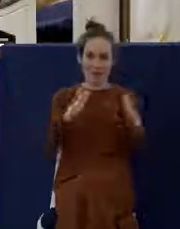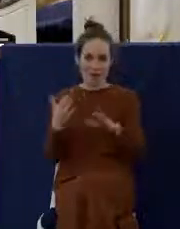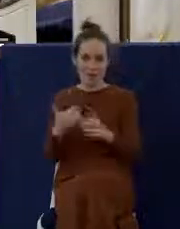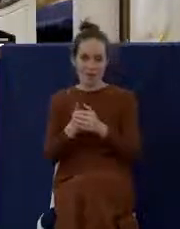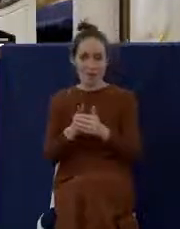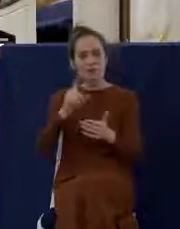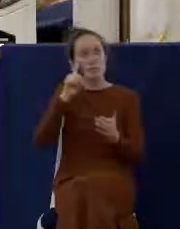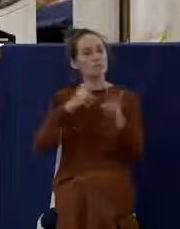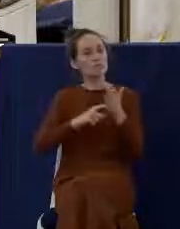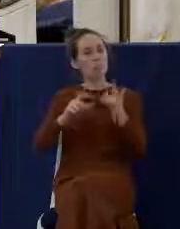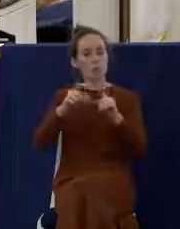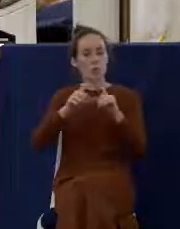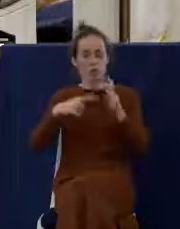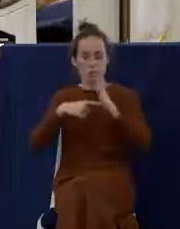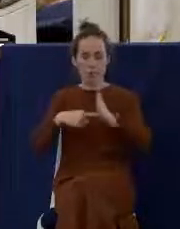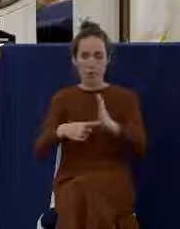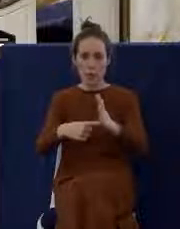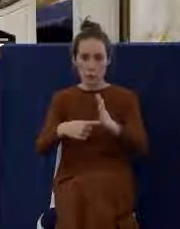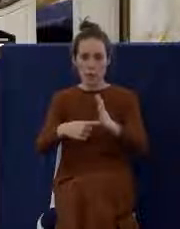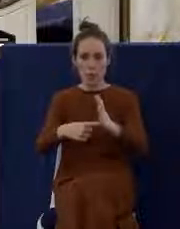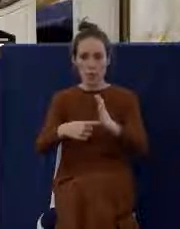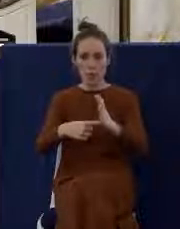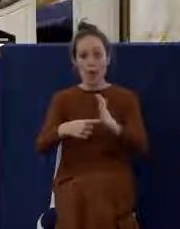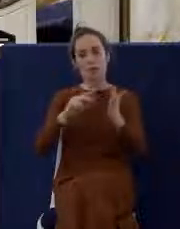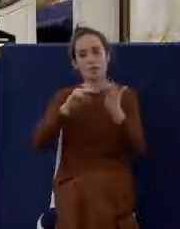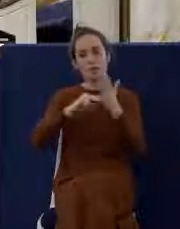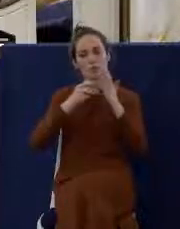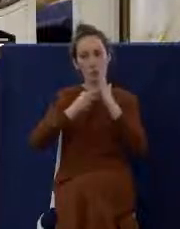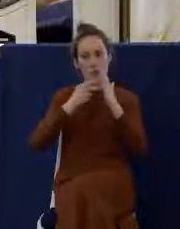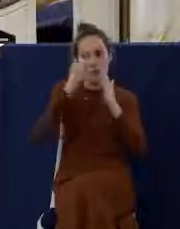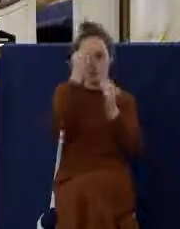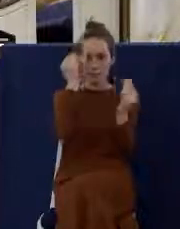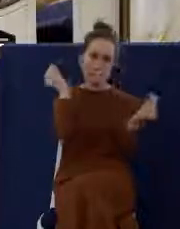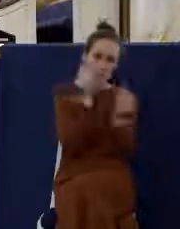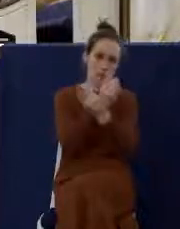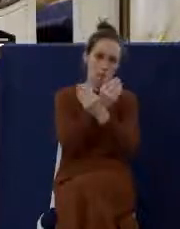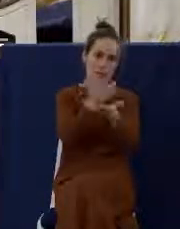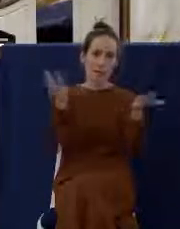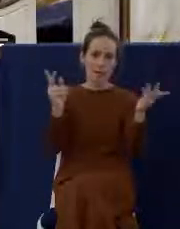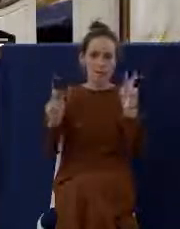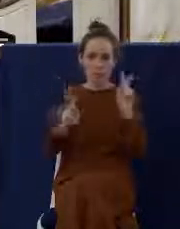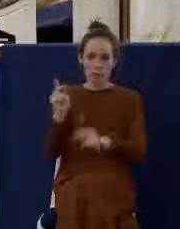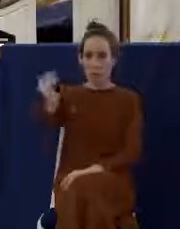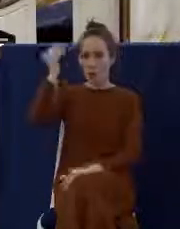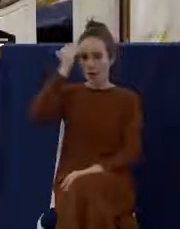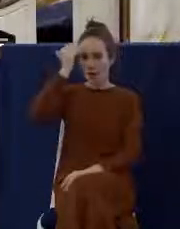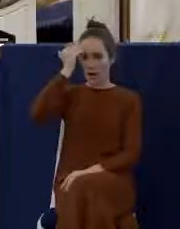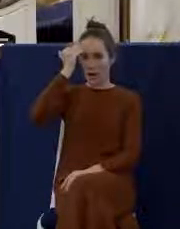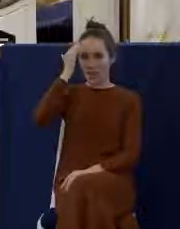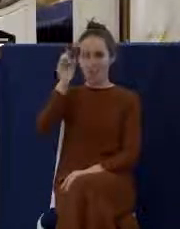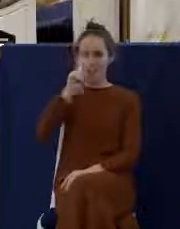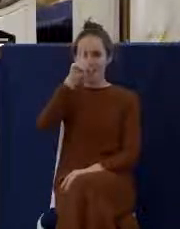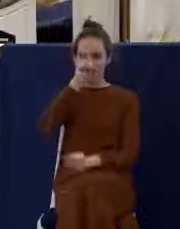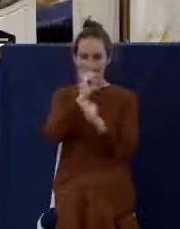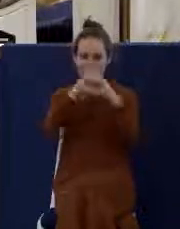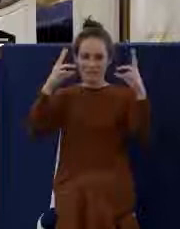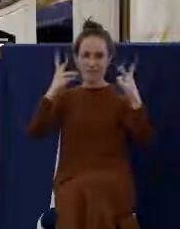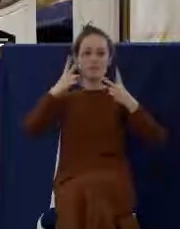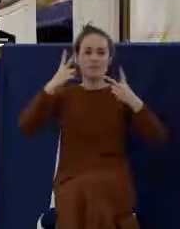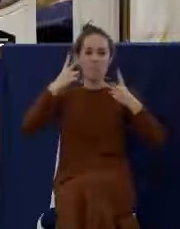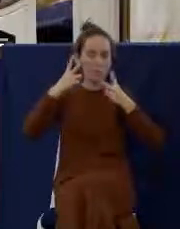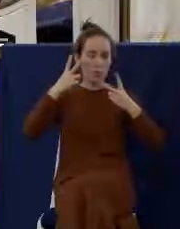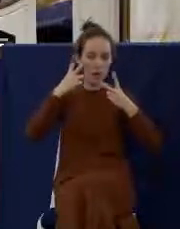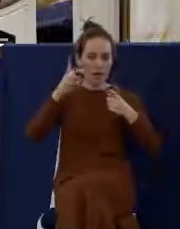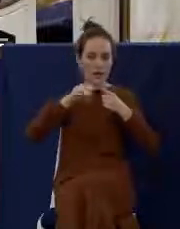says show, to make known. It's kind of in a visual way. You're visualizing the gospel